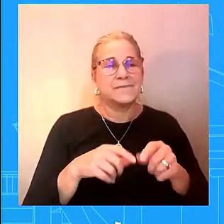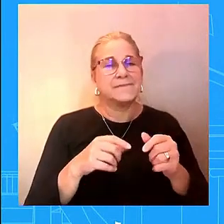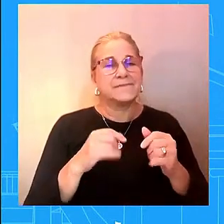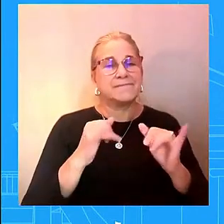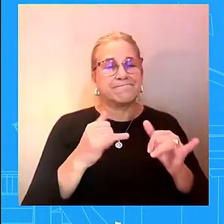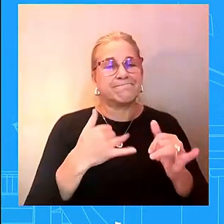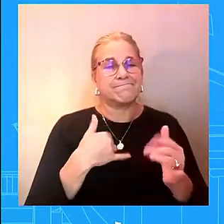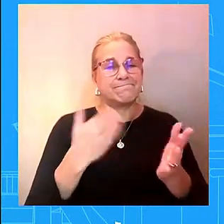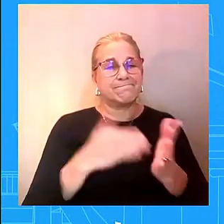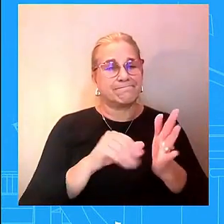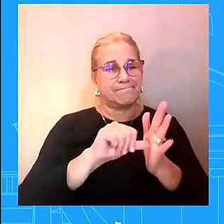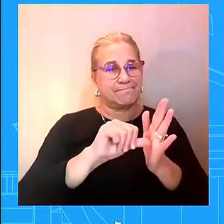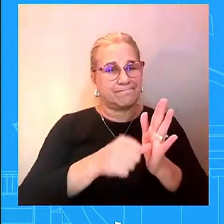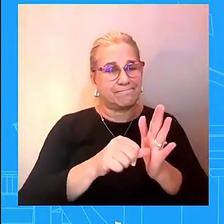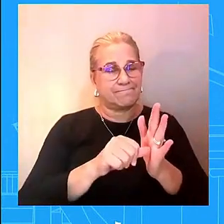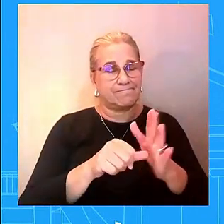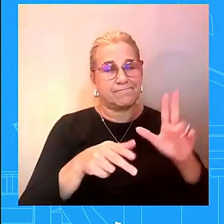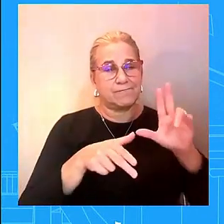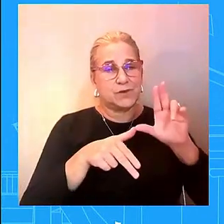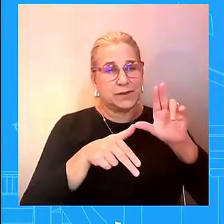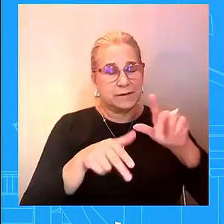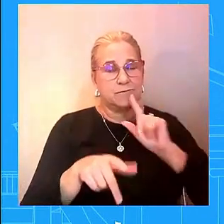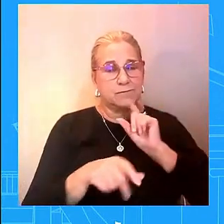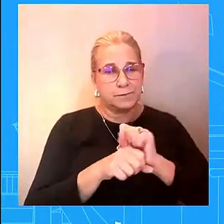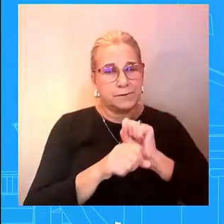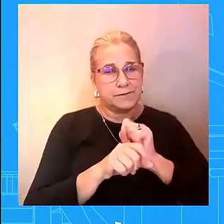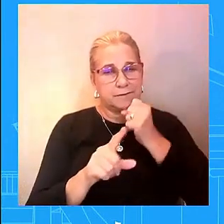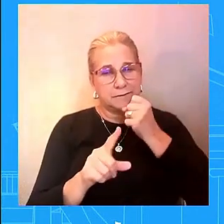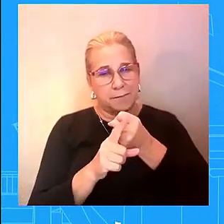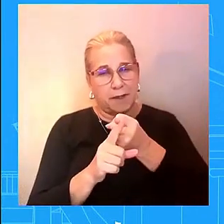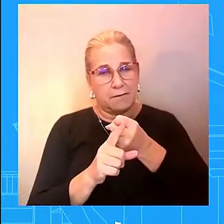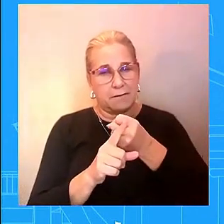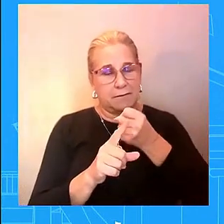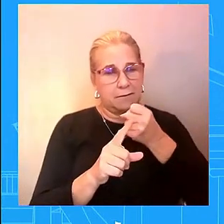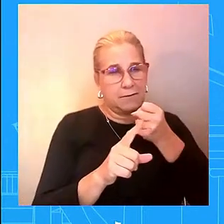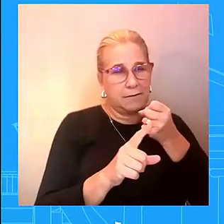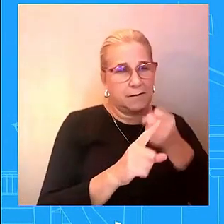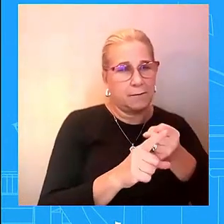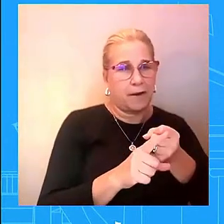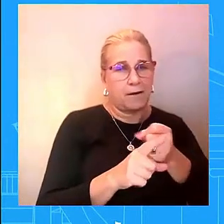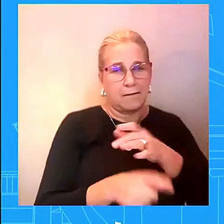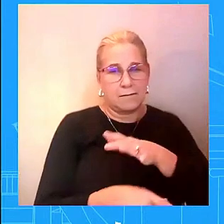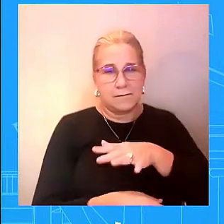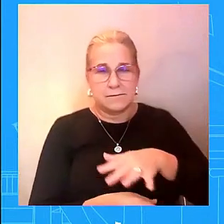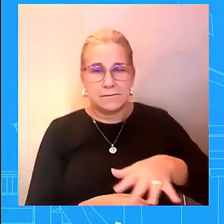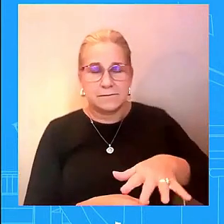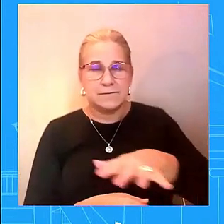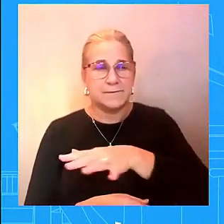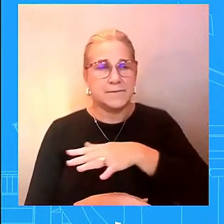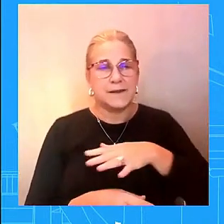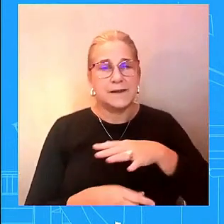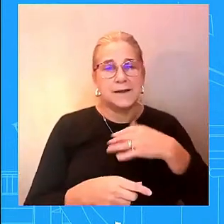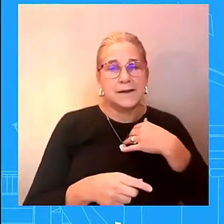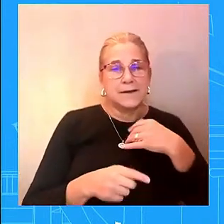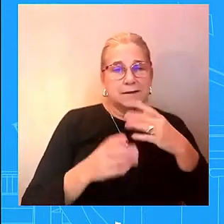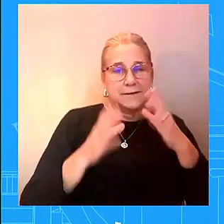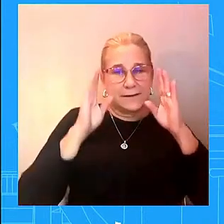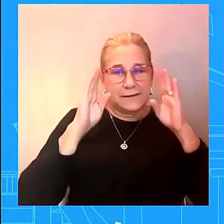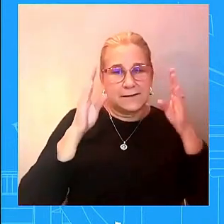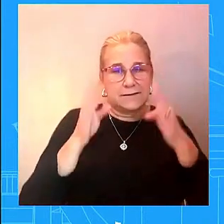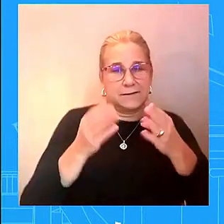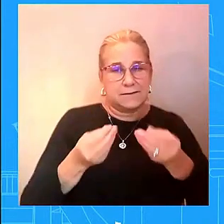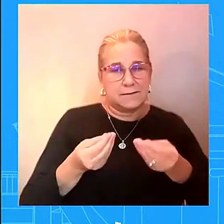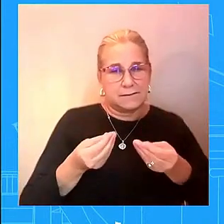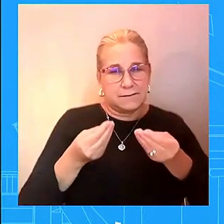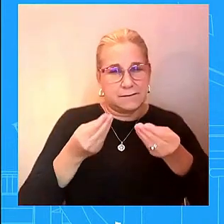the impact and what we're seeing on the ground and how we're trying to work with our uh partners on the ground uh to make sure we get relief uh to folks on